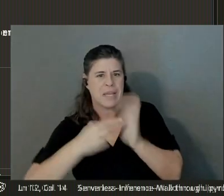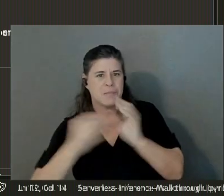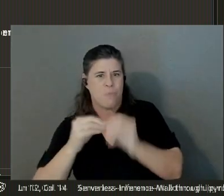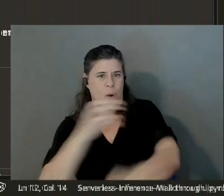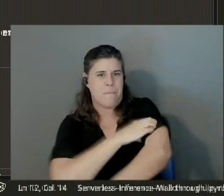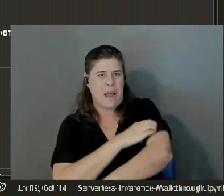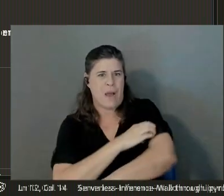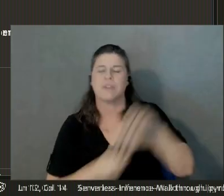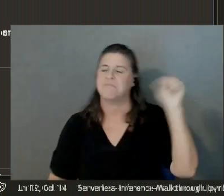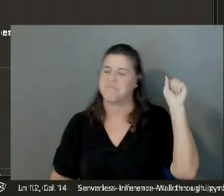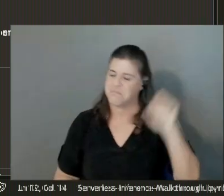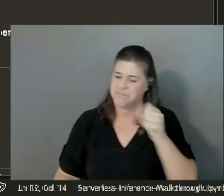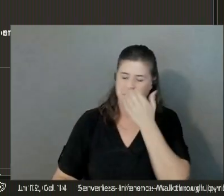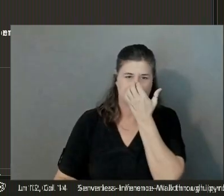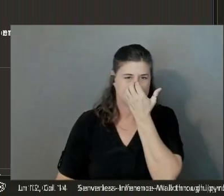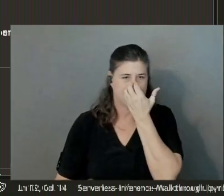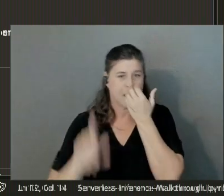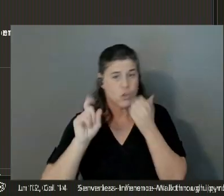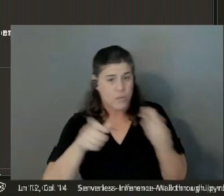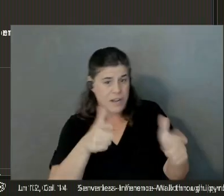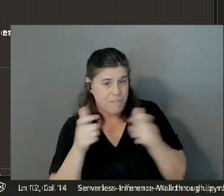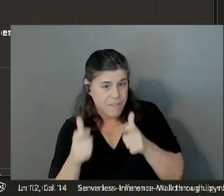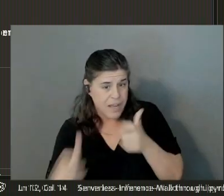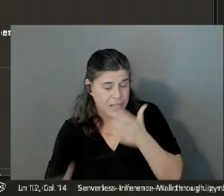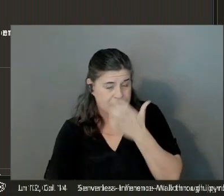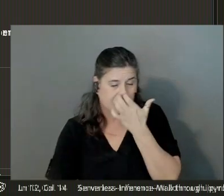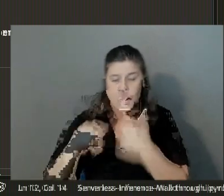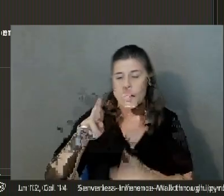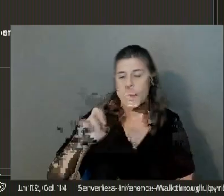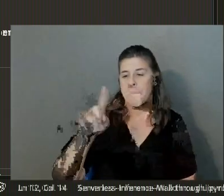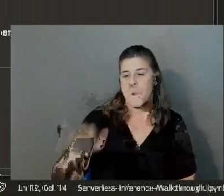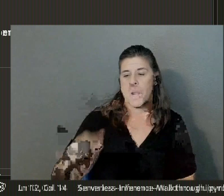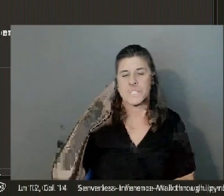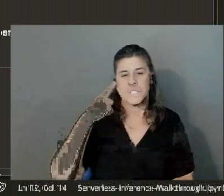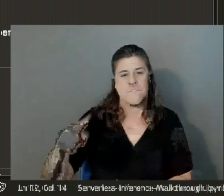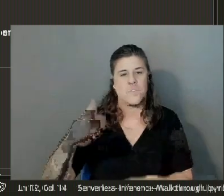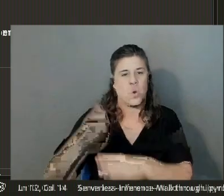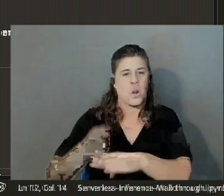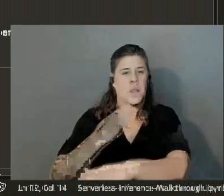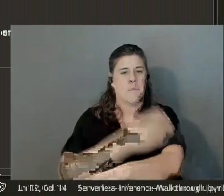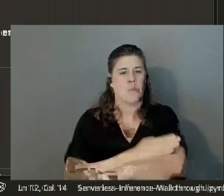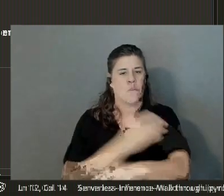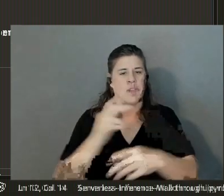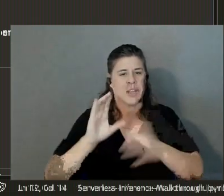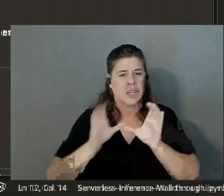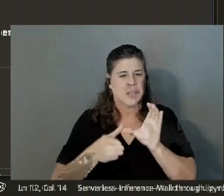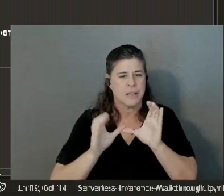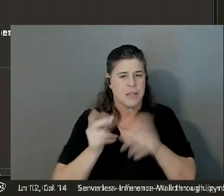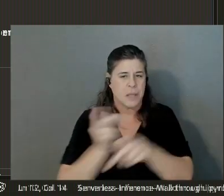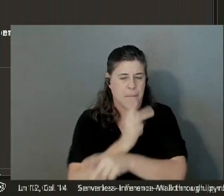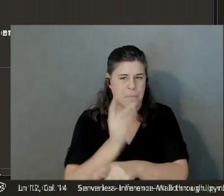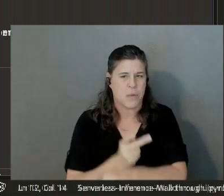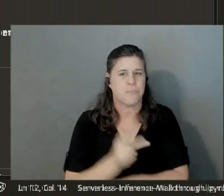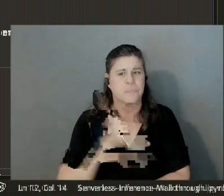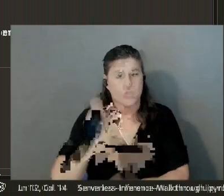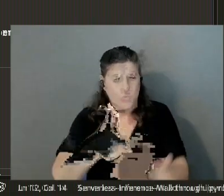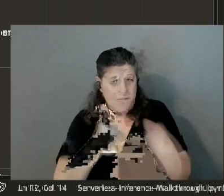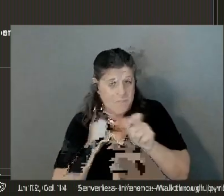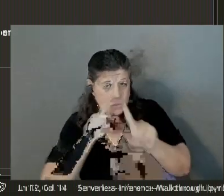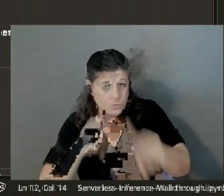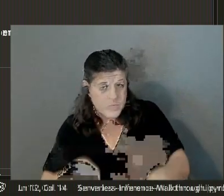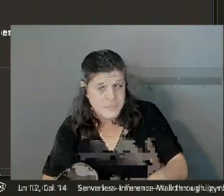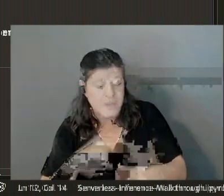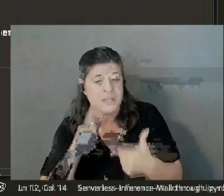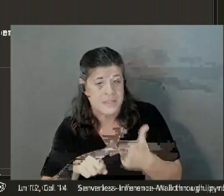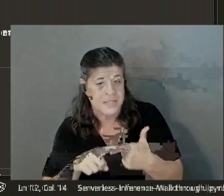if you need it faster... proxy for improving compute capability. So if you need a faster response, then put more